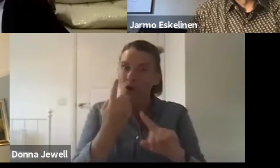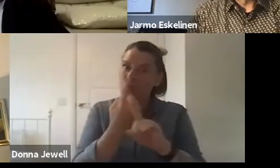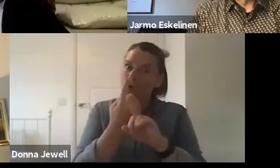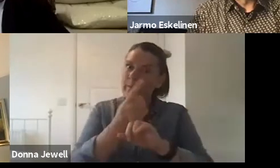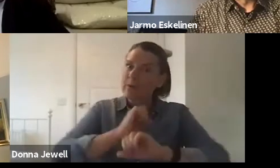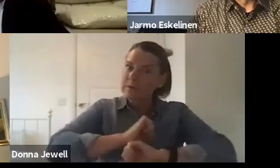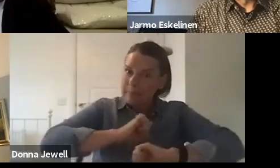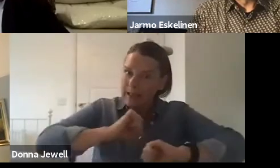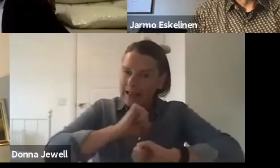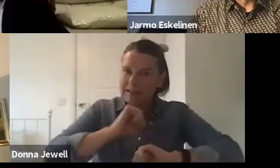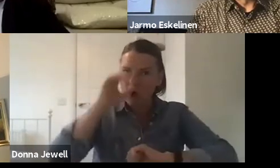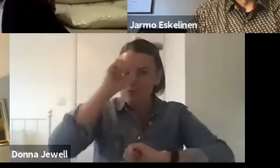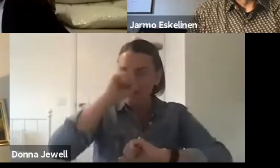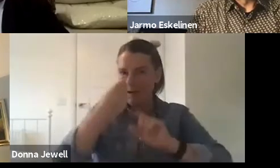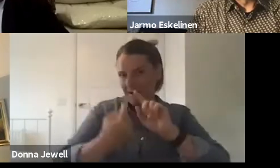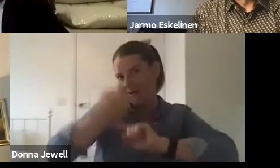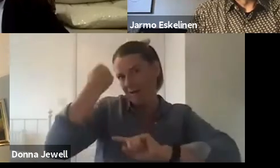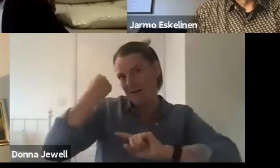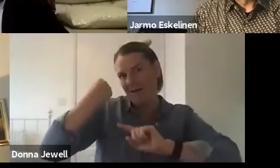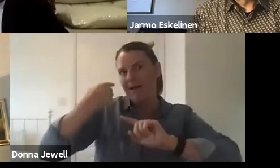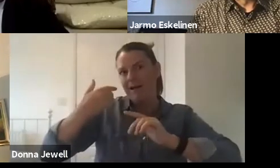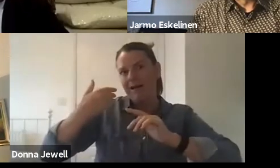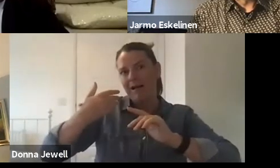session was Gemma Neville, who